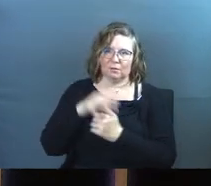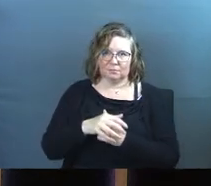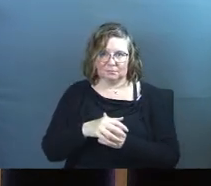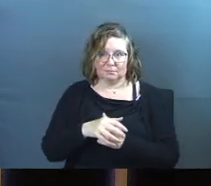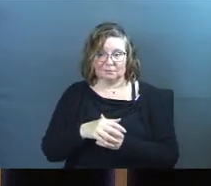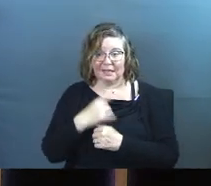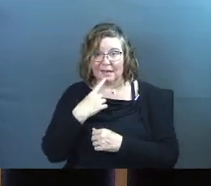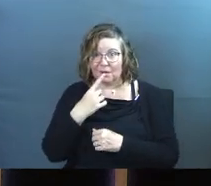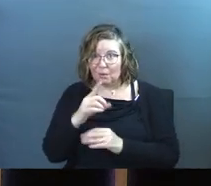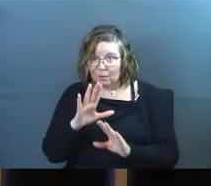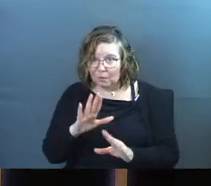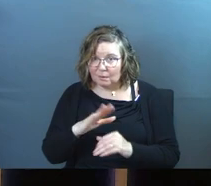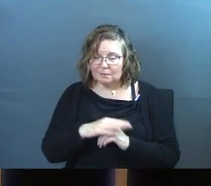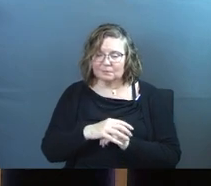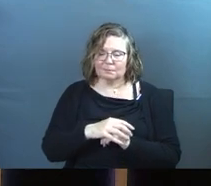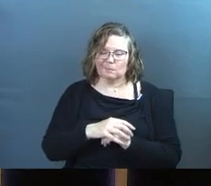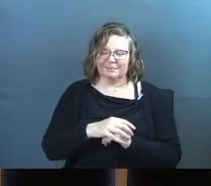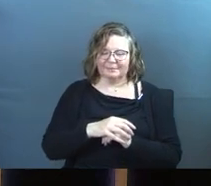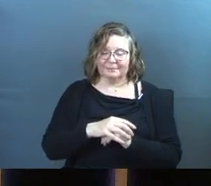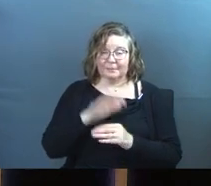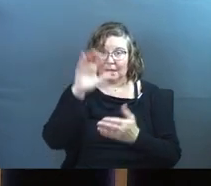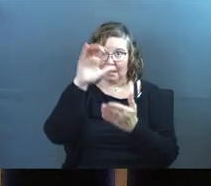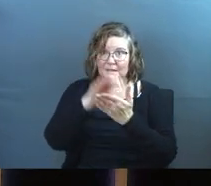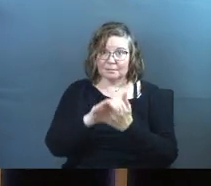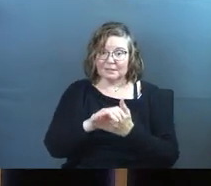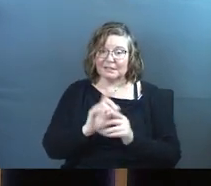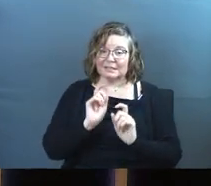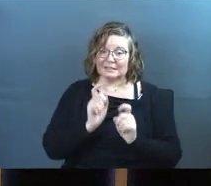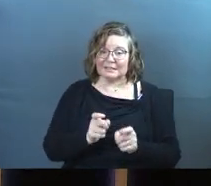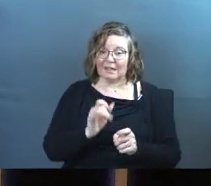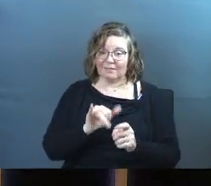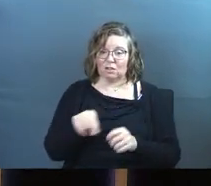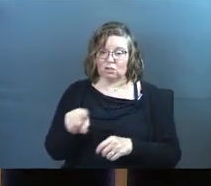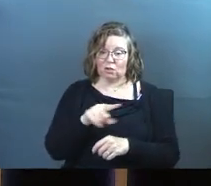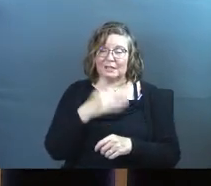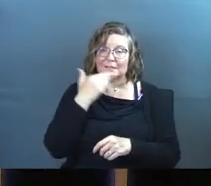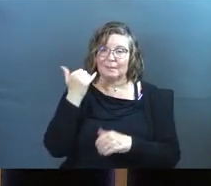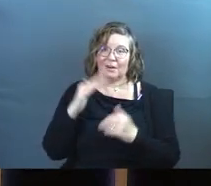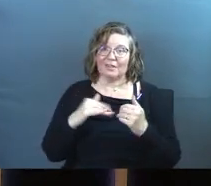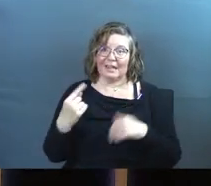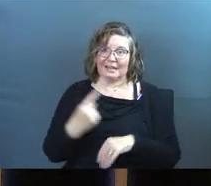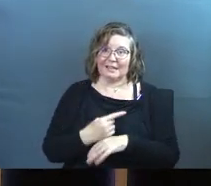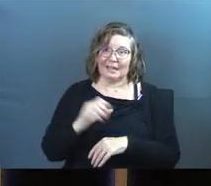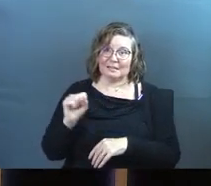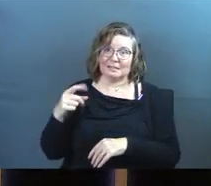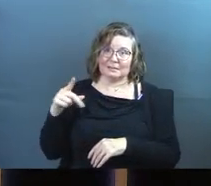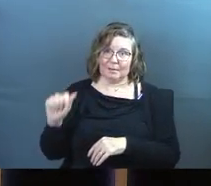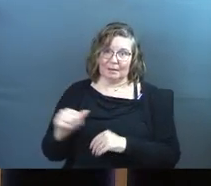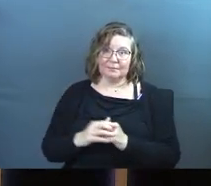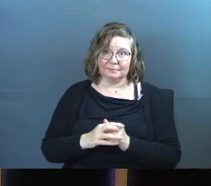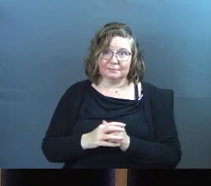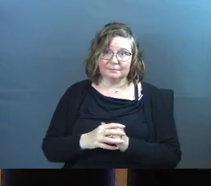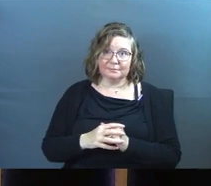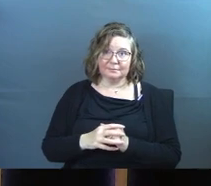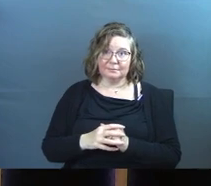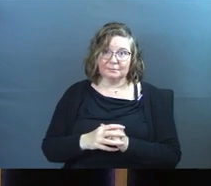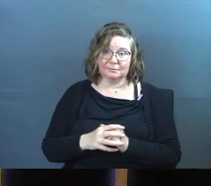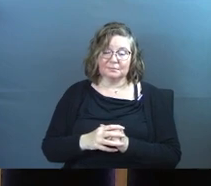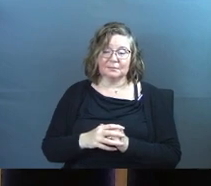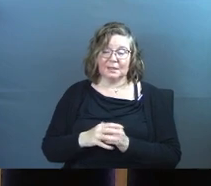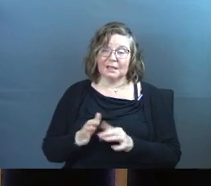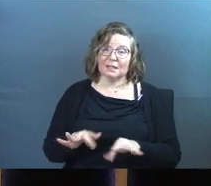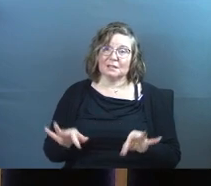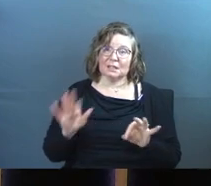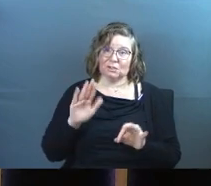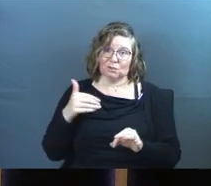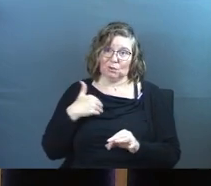Can I tell you this? Husbands, to gift that to her is better than a day at the spa because